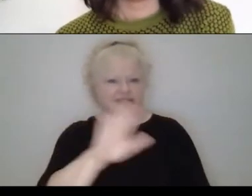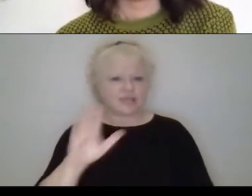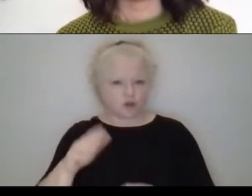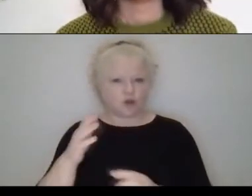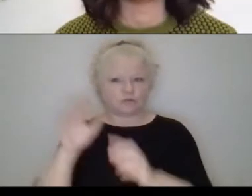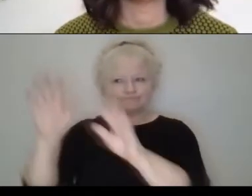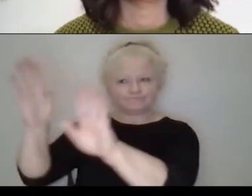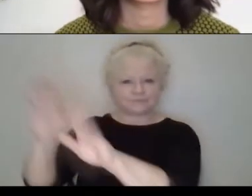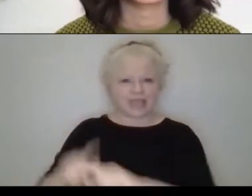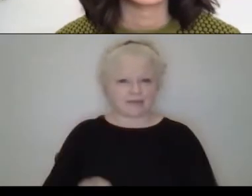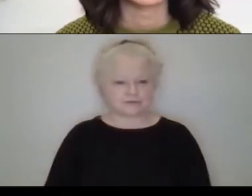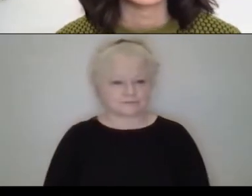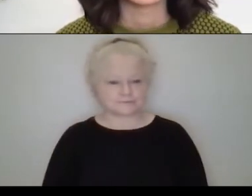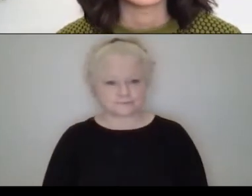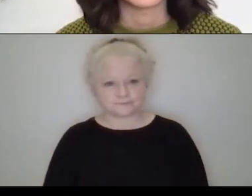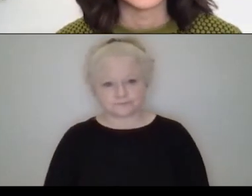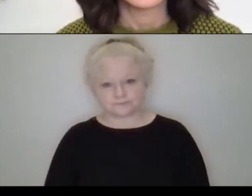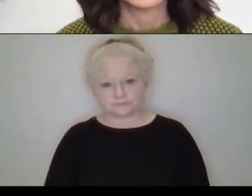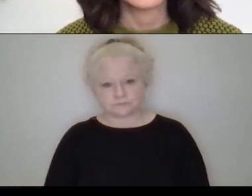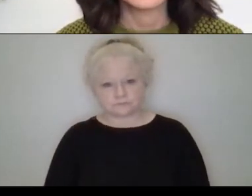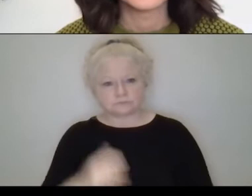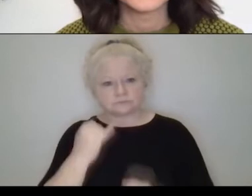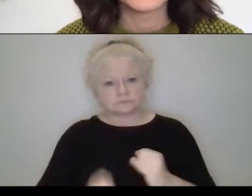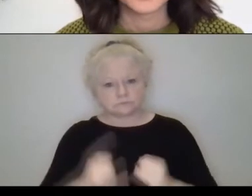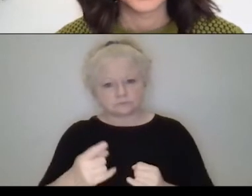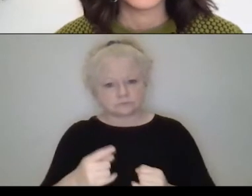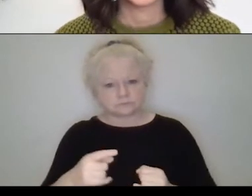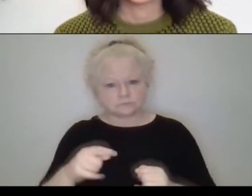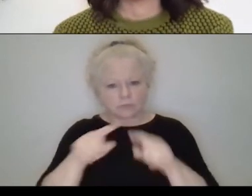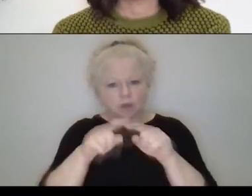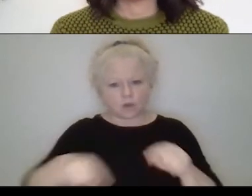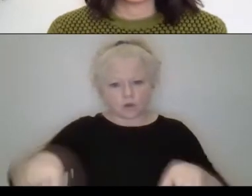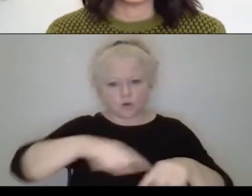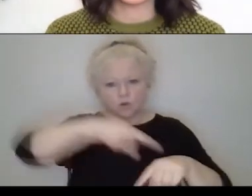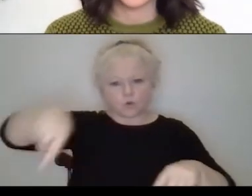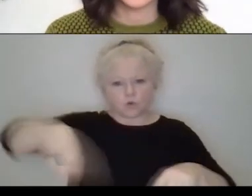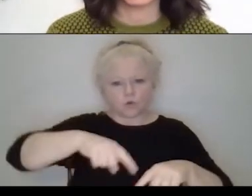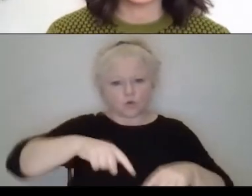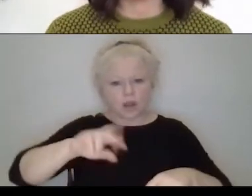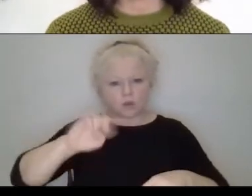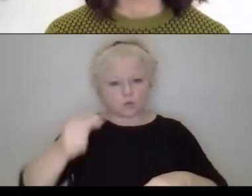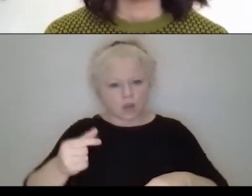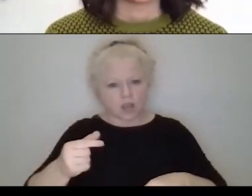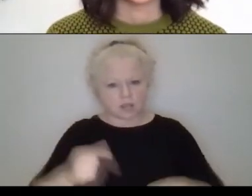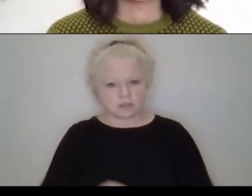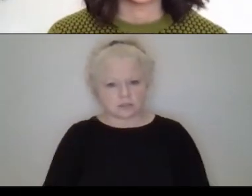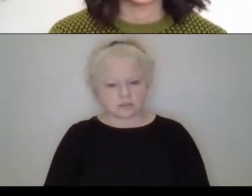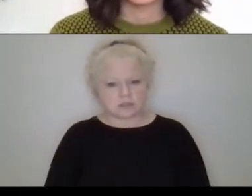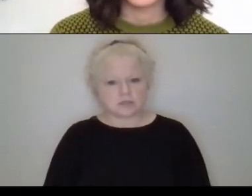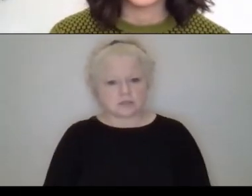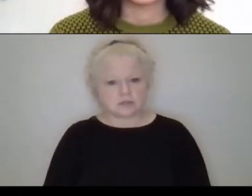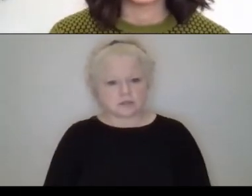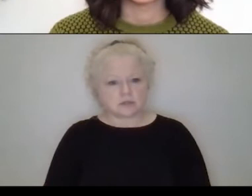There's one last, tell us about this project, the circular rug. Well, this is the Titaya rug and